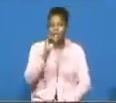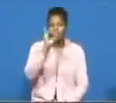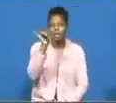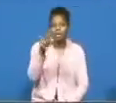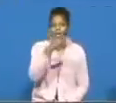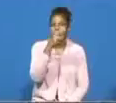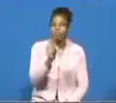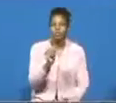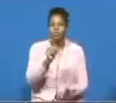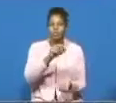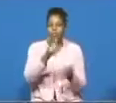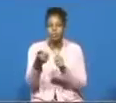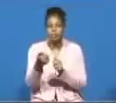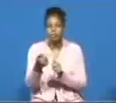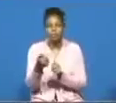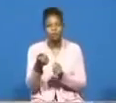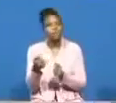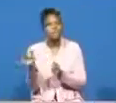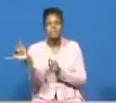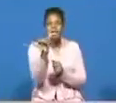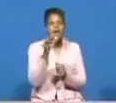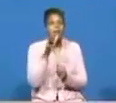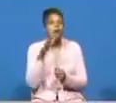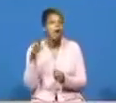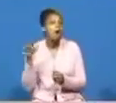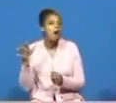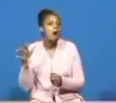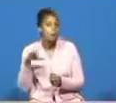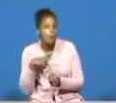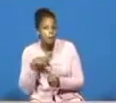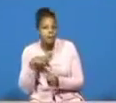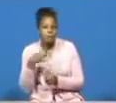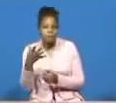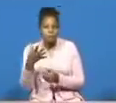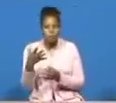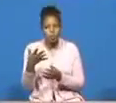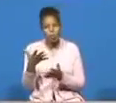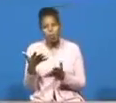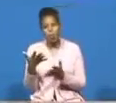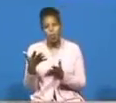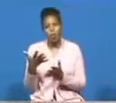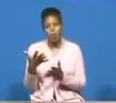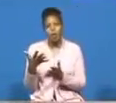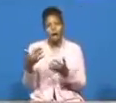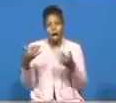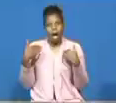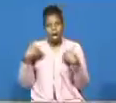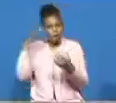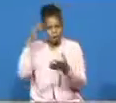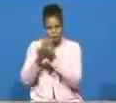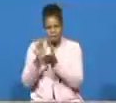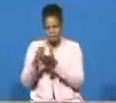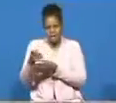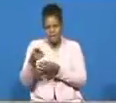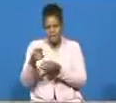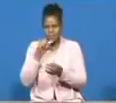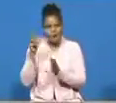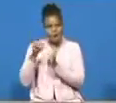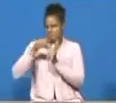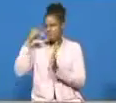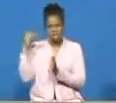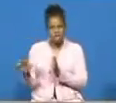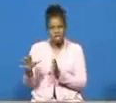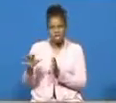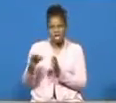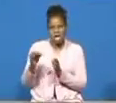you might have that godly man he's trying his best he might not be rich he might not be any flashy boy